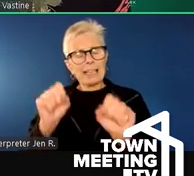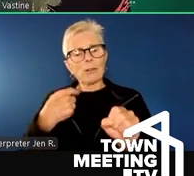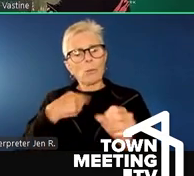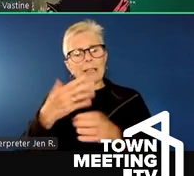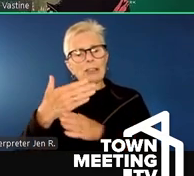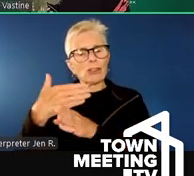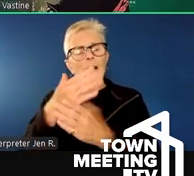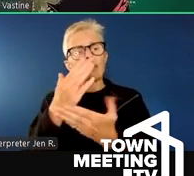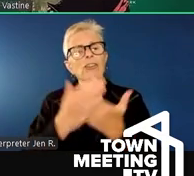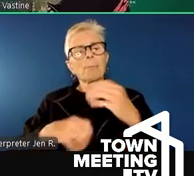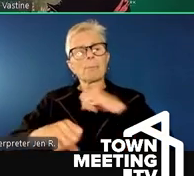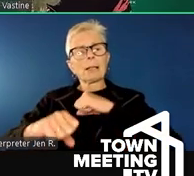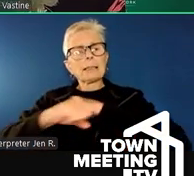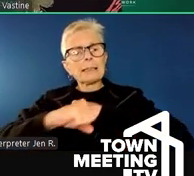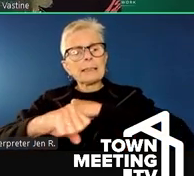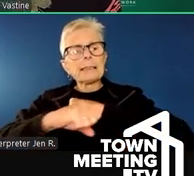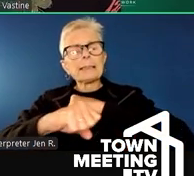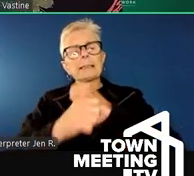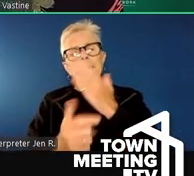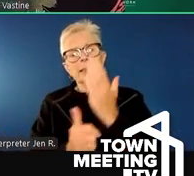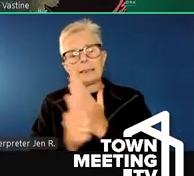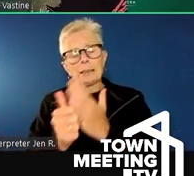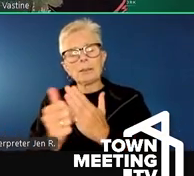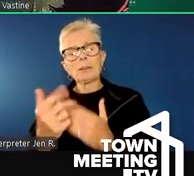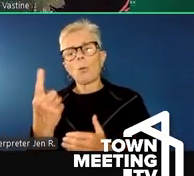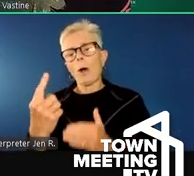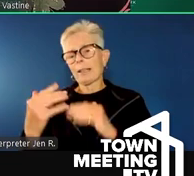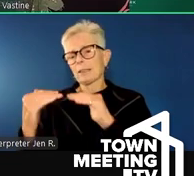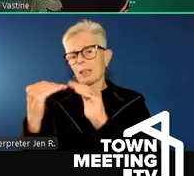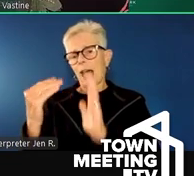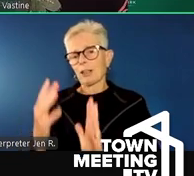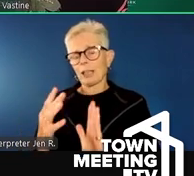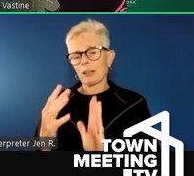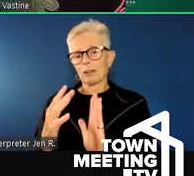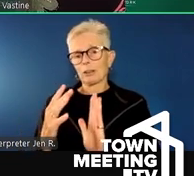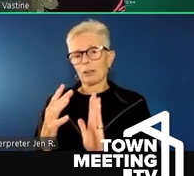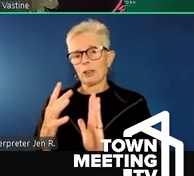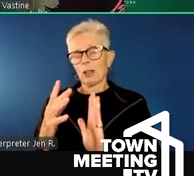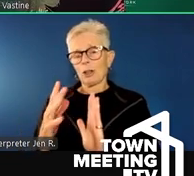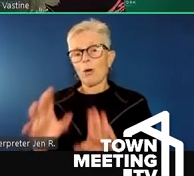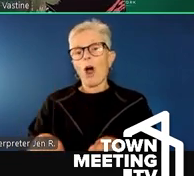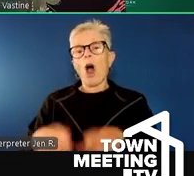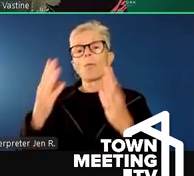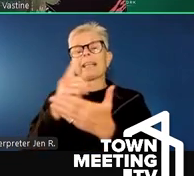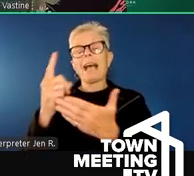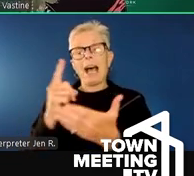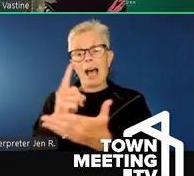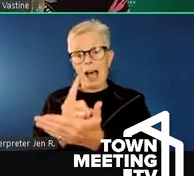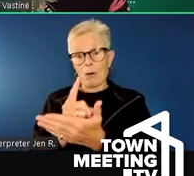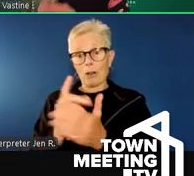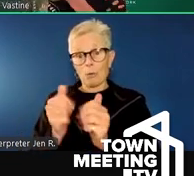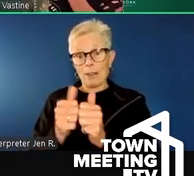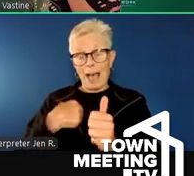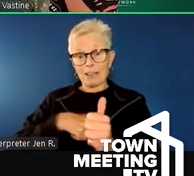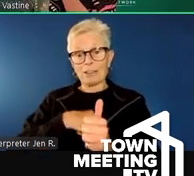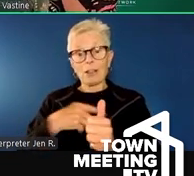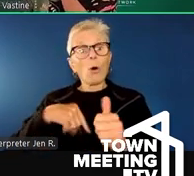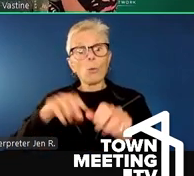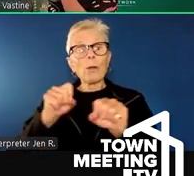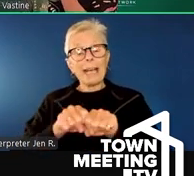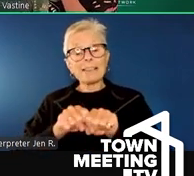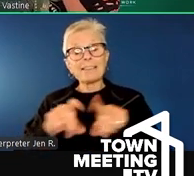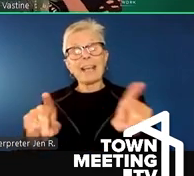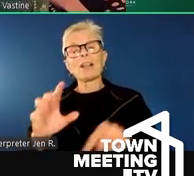materials. And I was informed by one of my colleagues who actually kicked off the hour with us is that we can actually send our